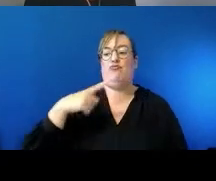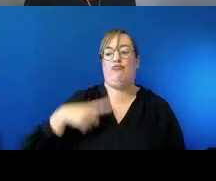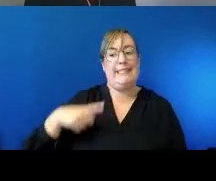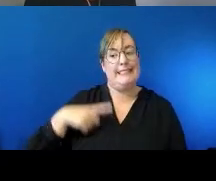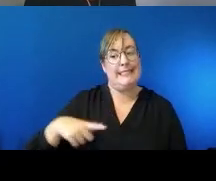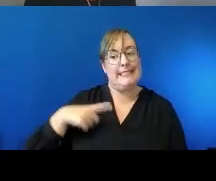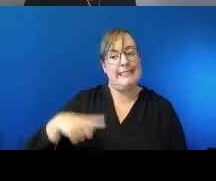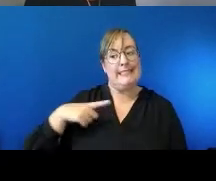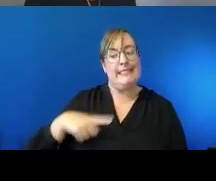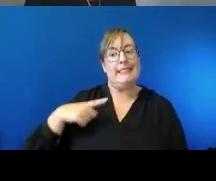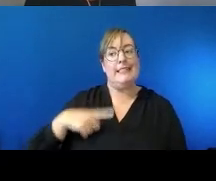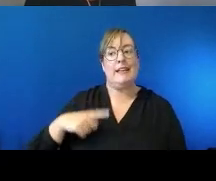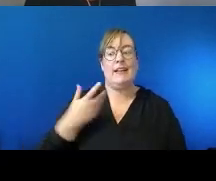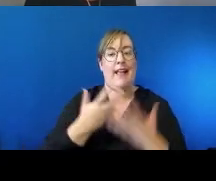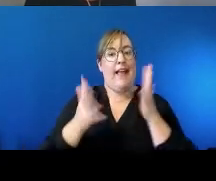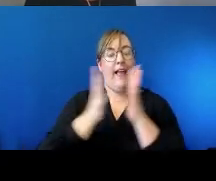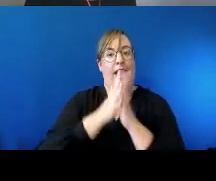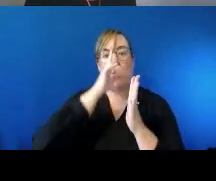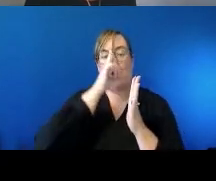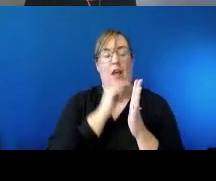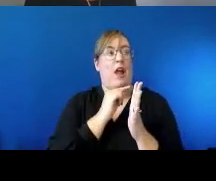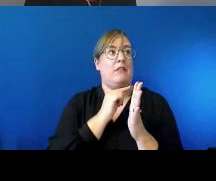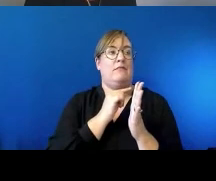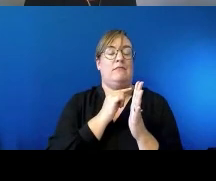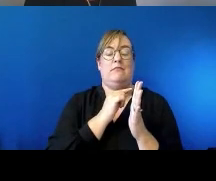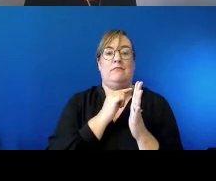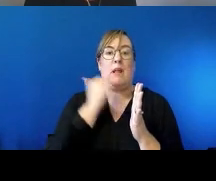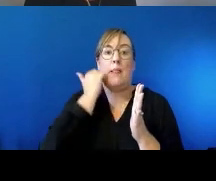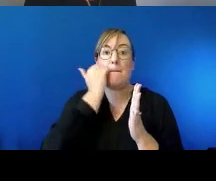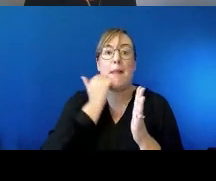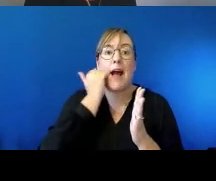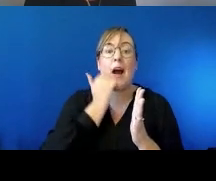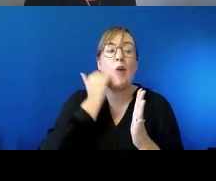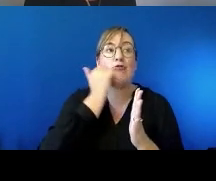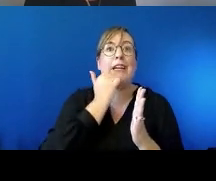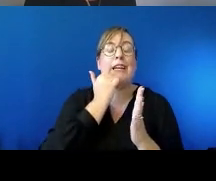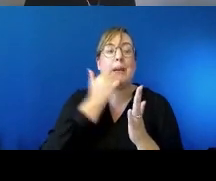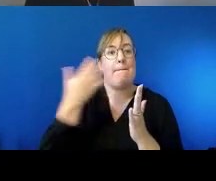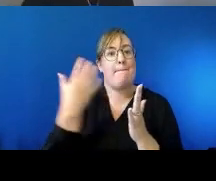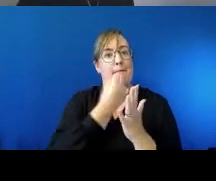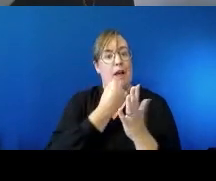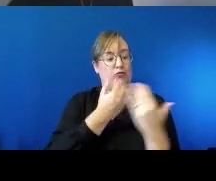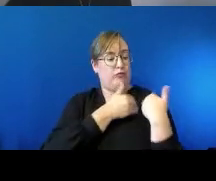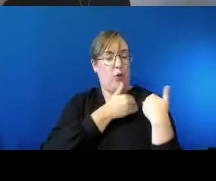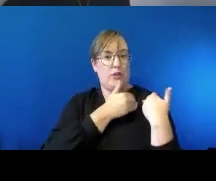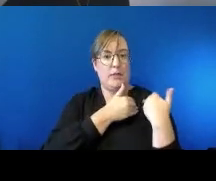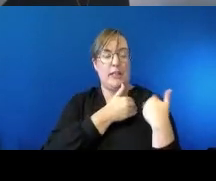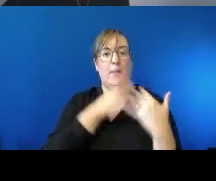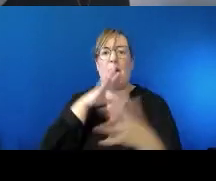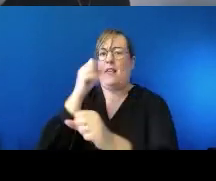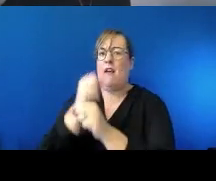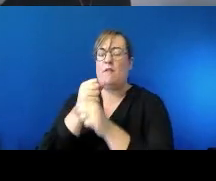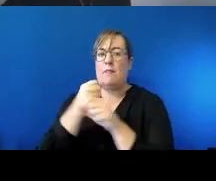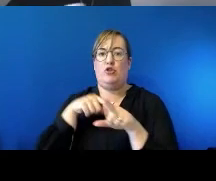of being accountable to maori and how the new zealand government is tracking on delivering on those promises and just to let you know let you